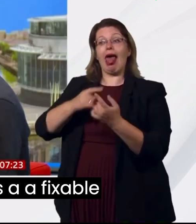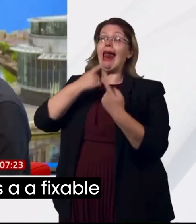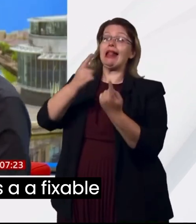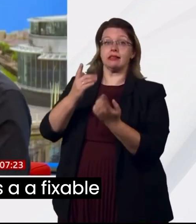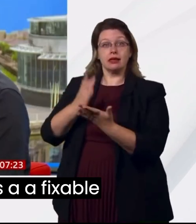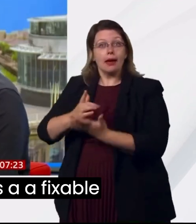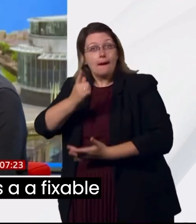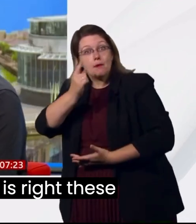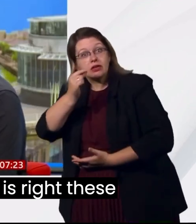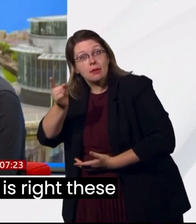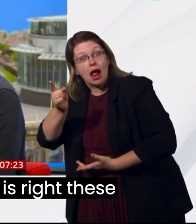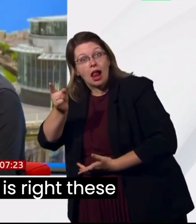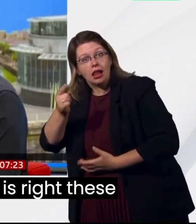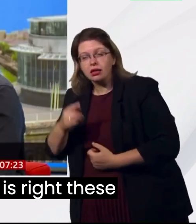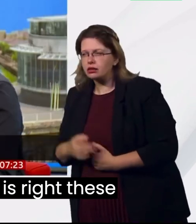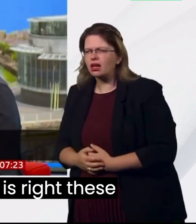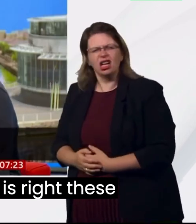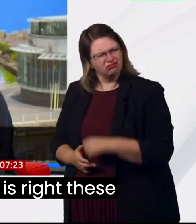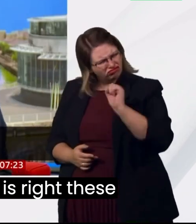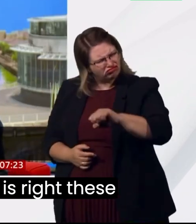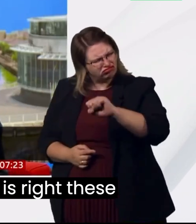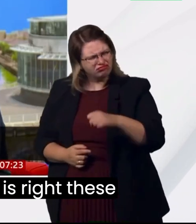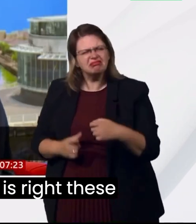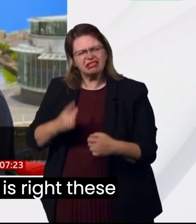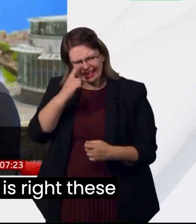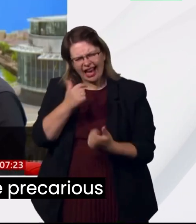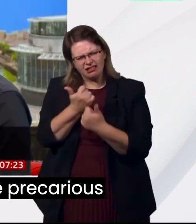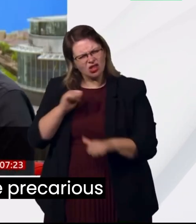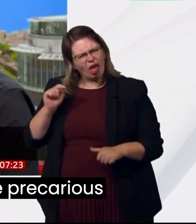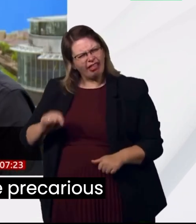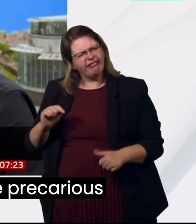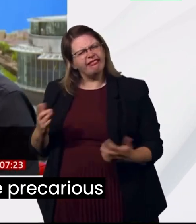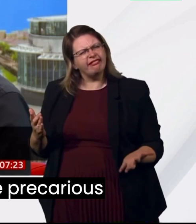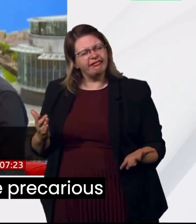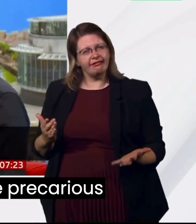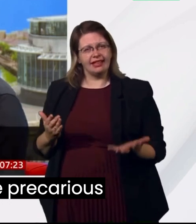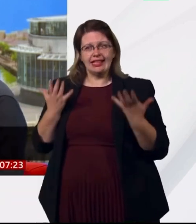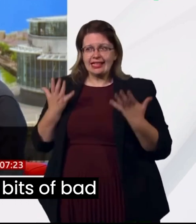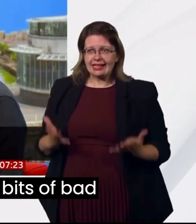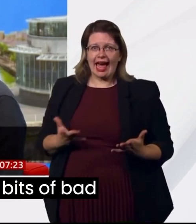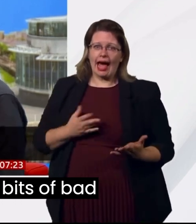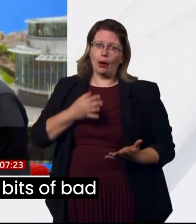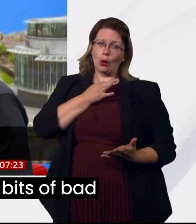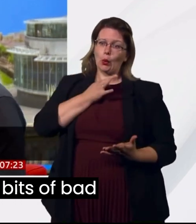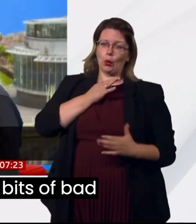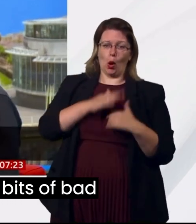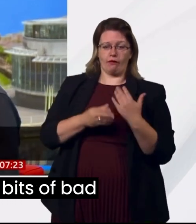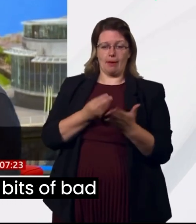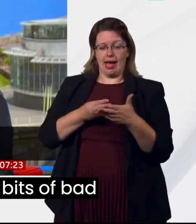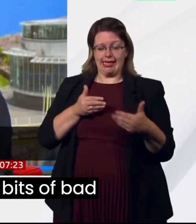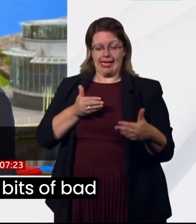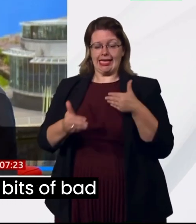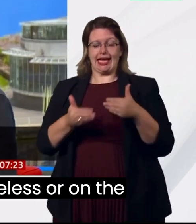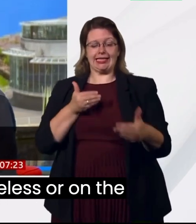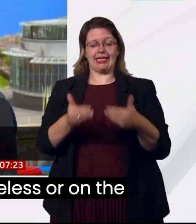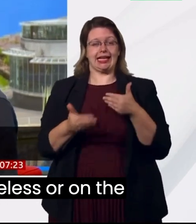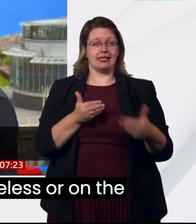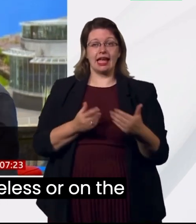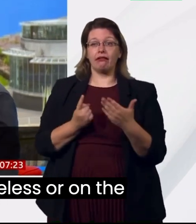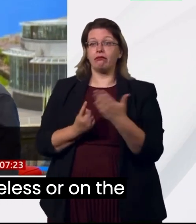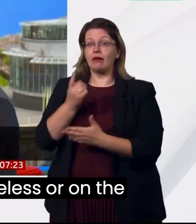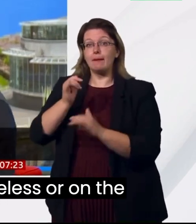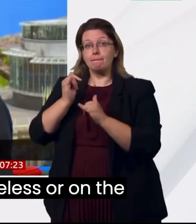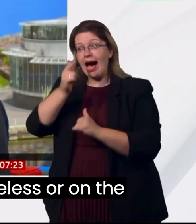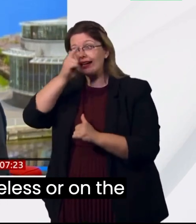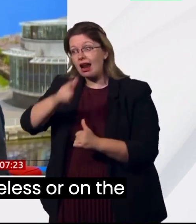is a fixable problem. mean, Lord Byrd is right. These days, we're all living more precarious lives. We're all just a few bits of bad luck away